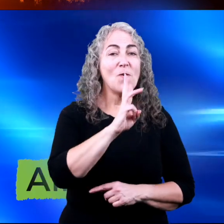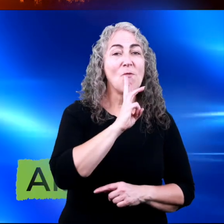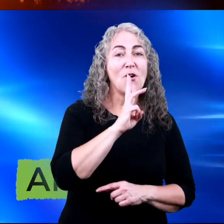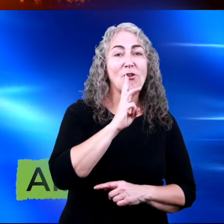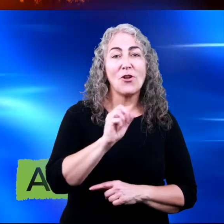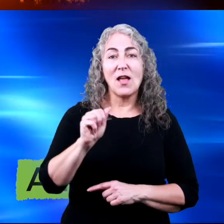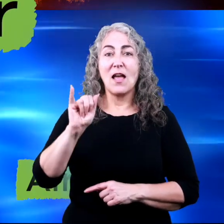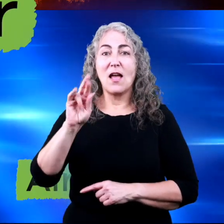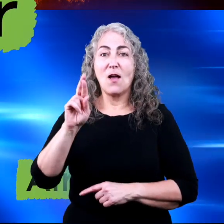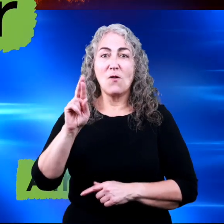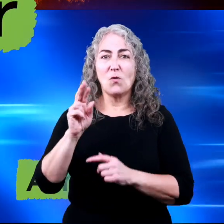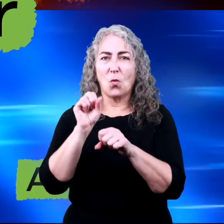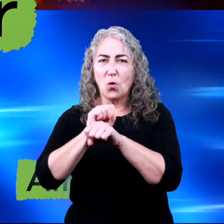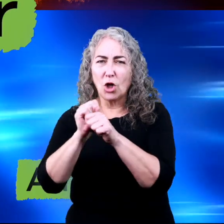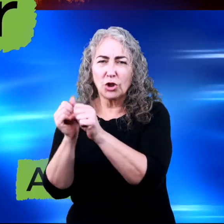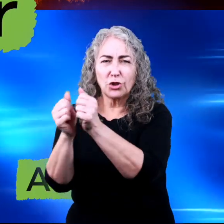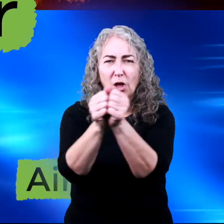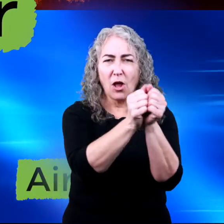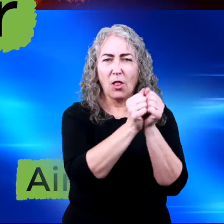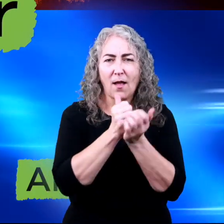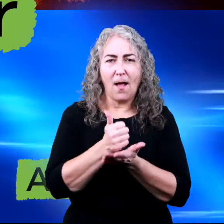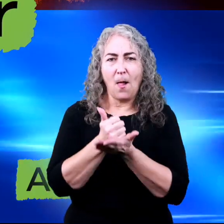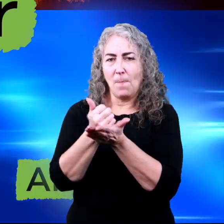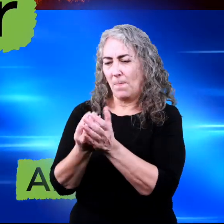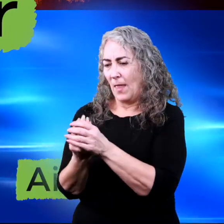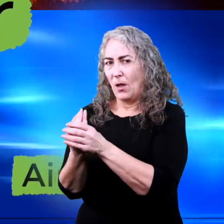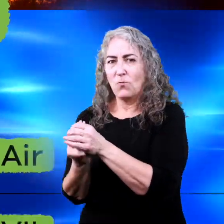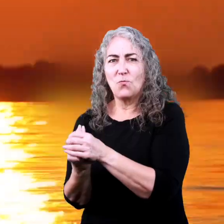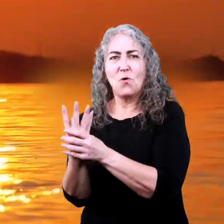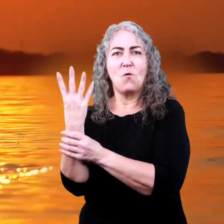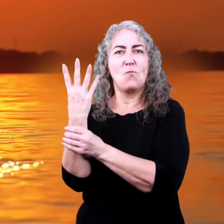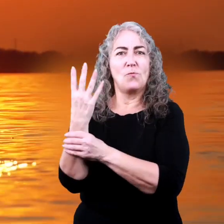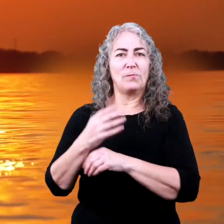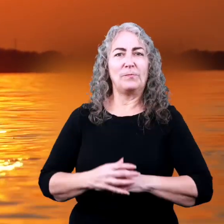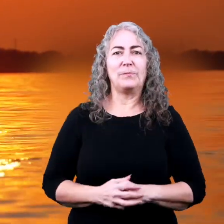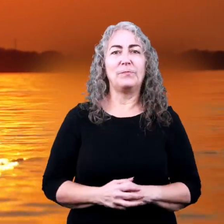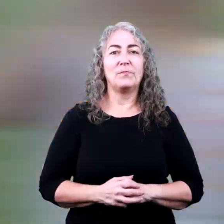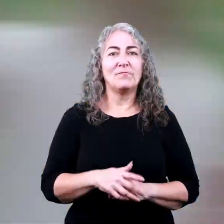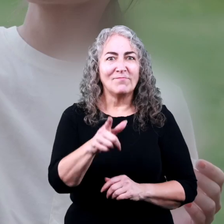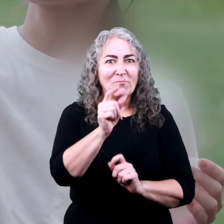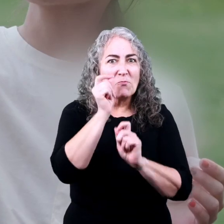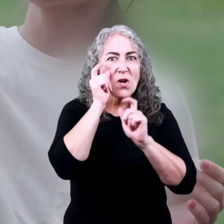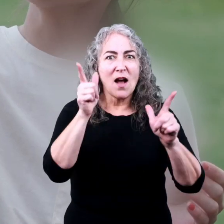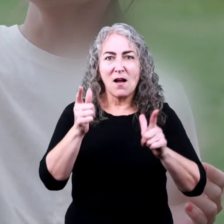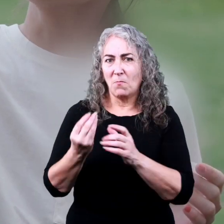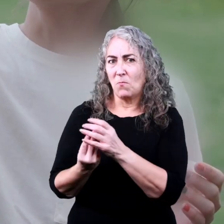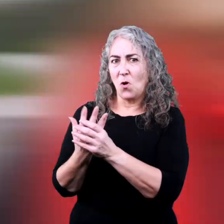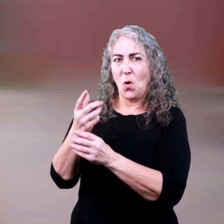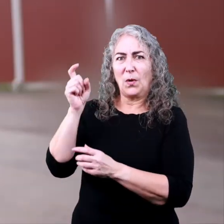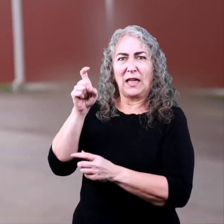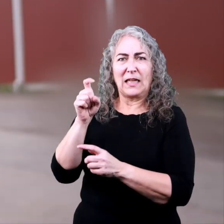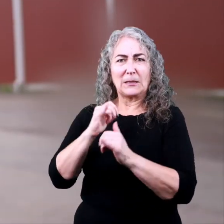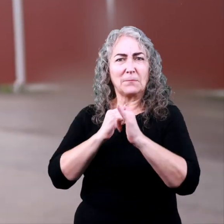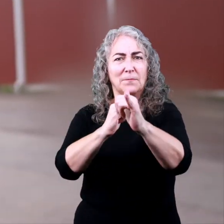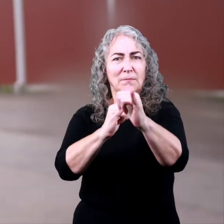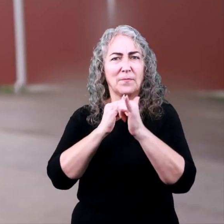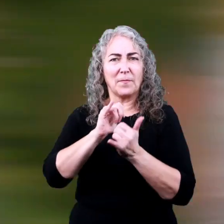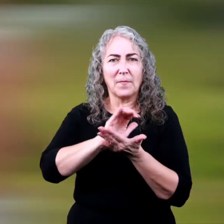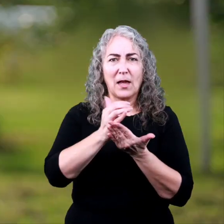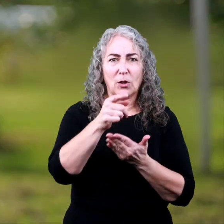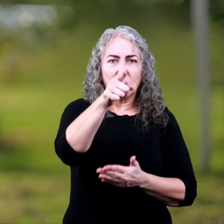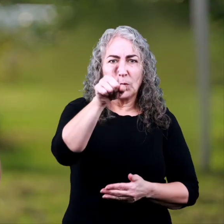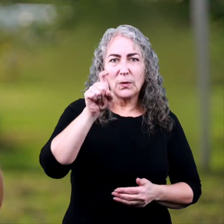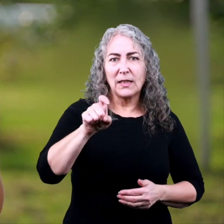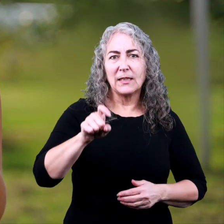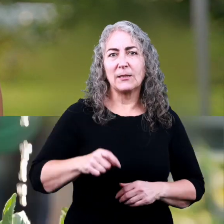water all work together to help plants grow. Were you surprised that plants need some of the same things